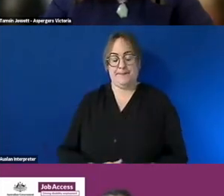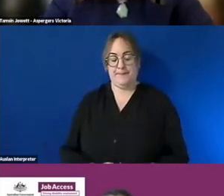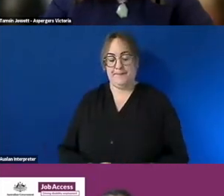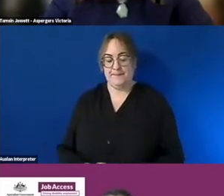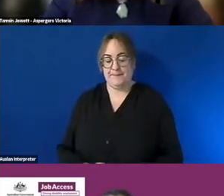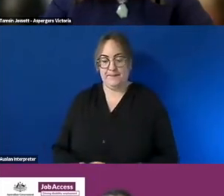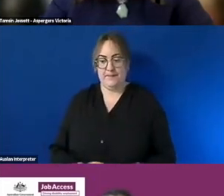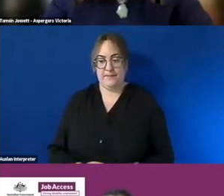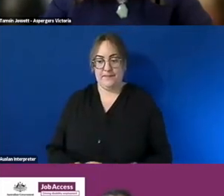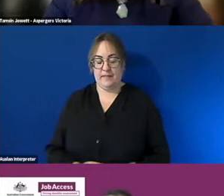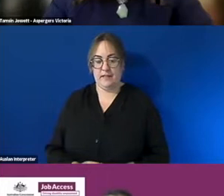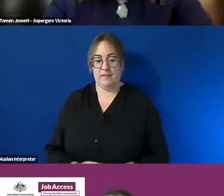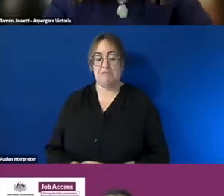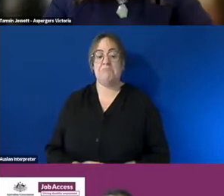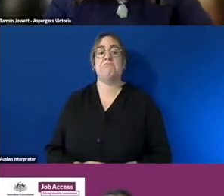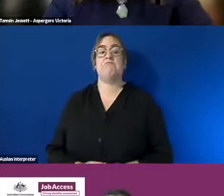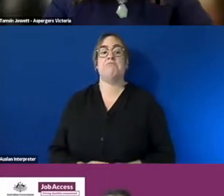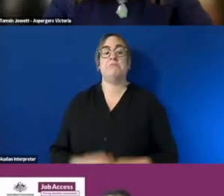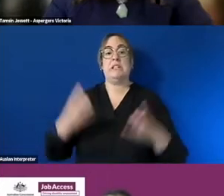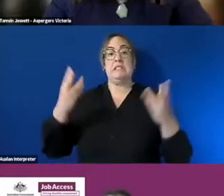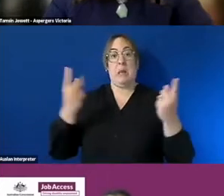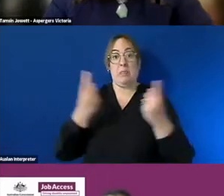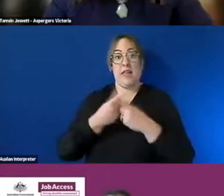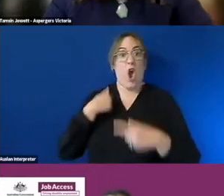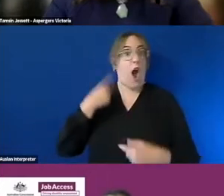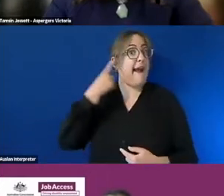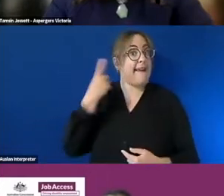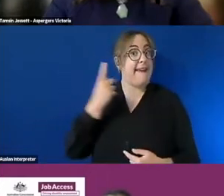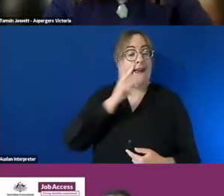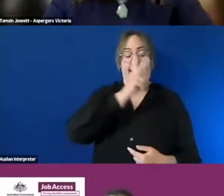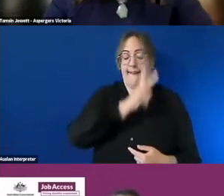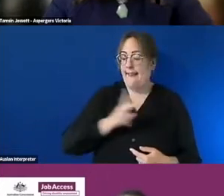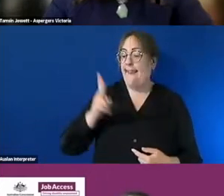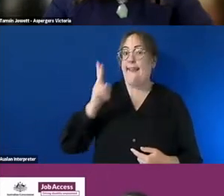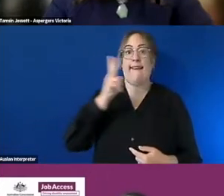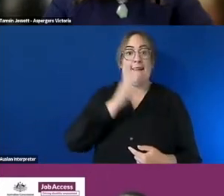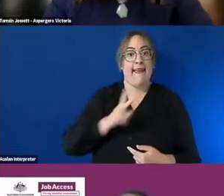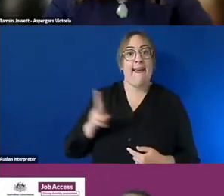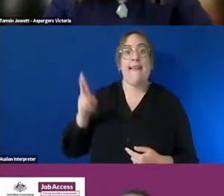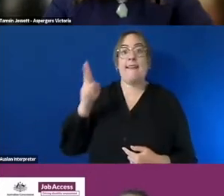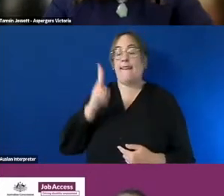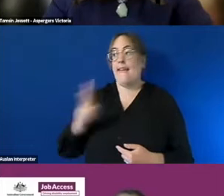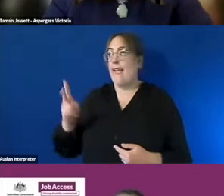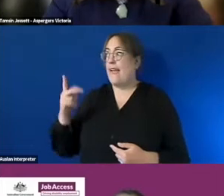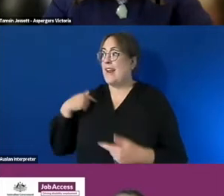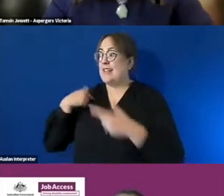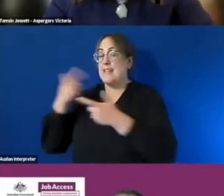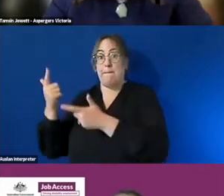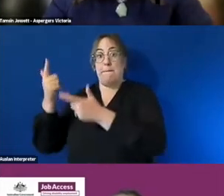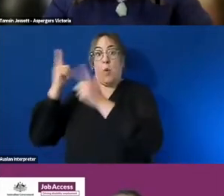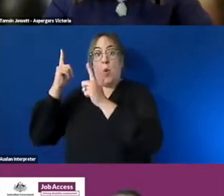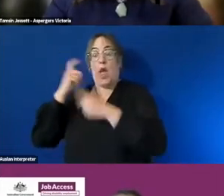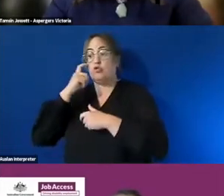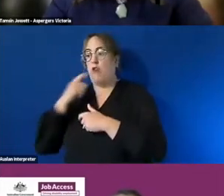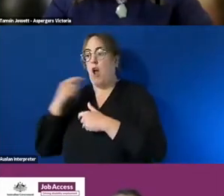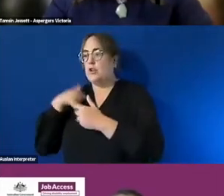everyone uh is the difficulty that many employers are having re-engaging um job seekers uh getting